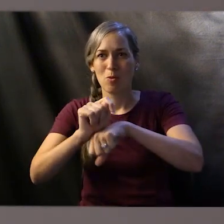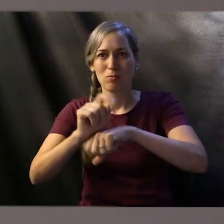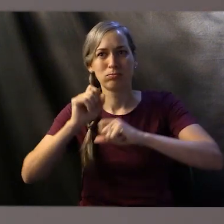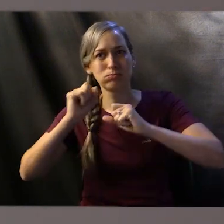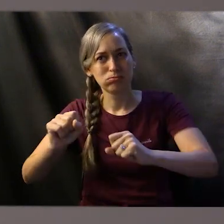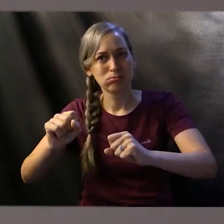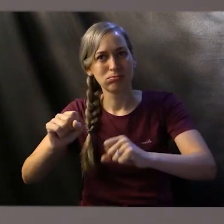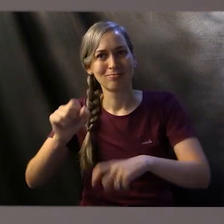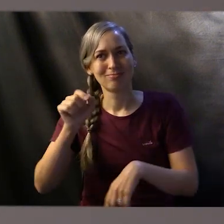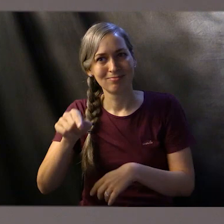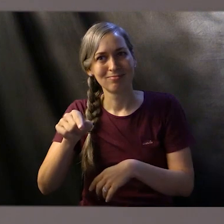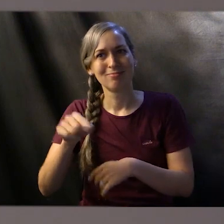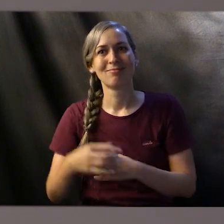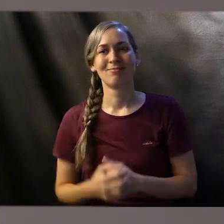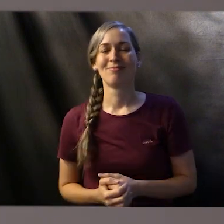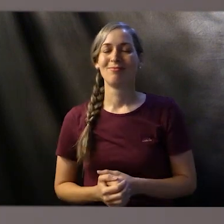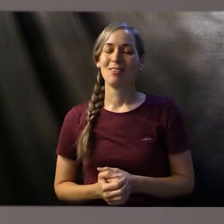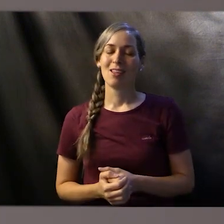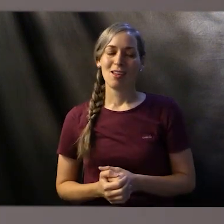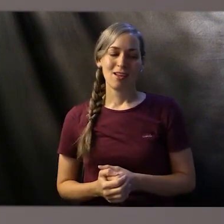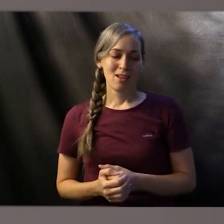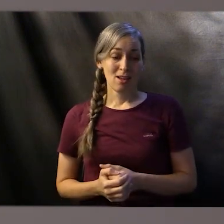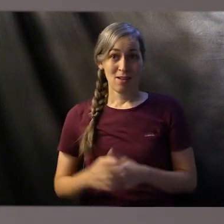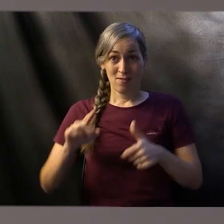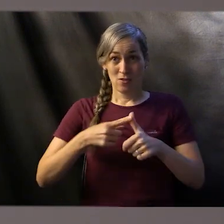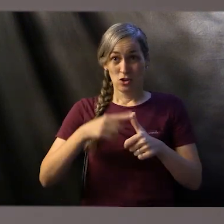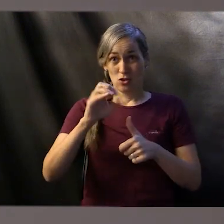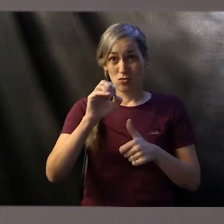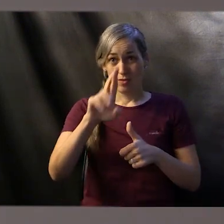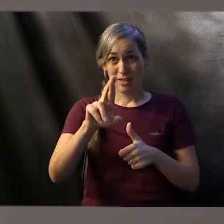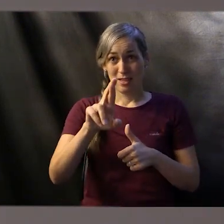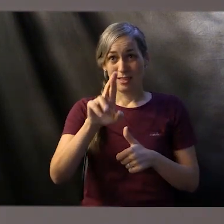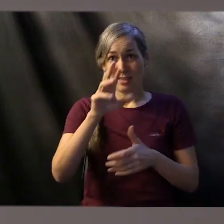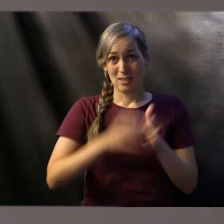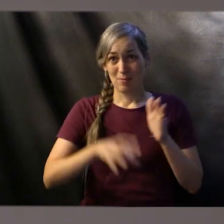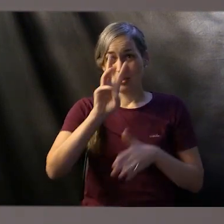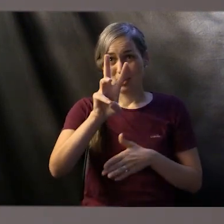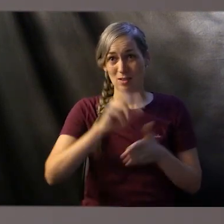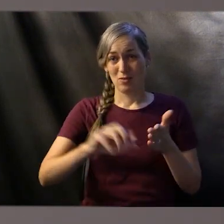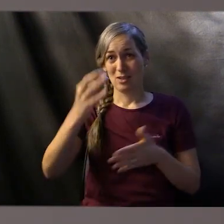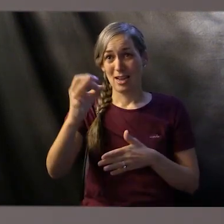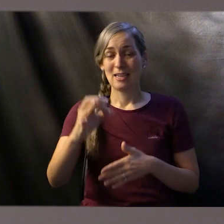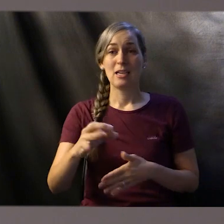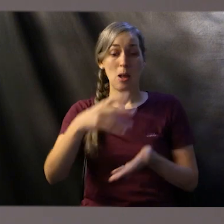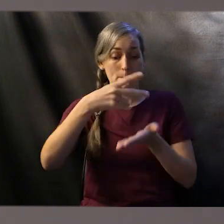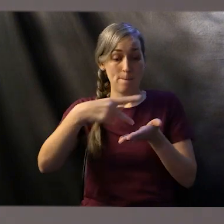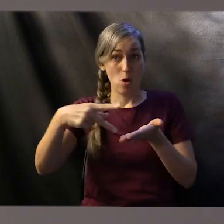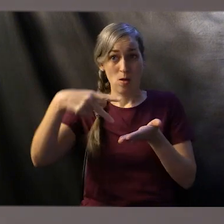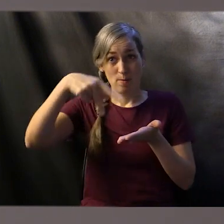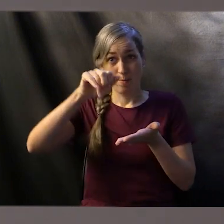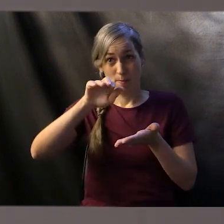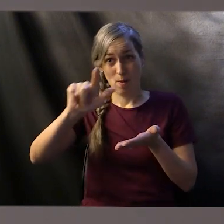and is called the temple. But then in 1 Corinthians chapter 6 verse 19 Paul tells us that your